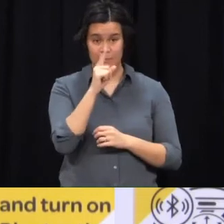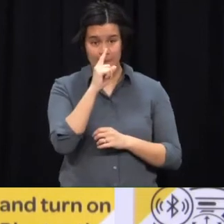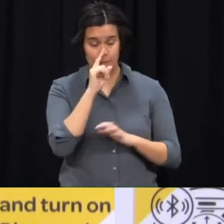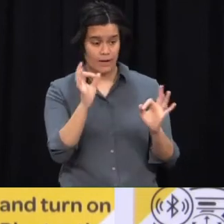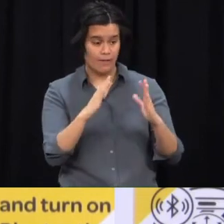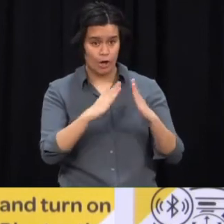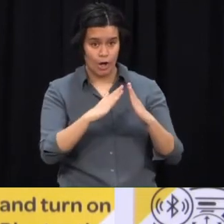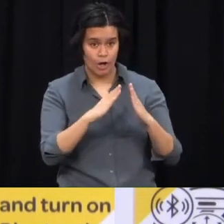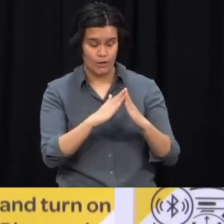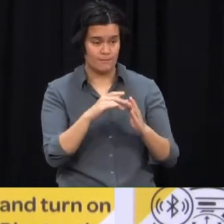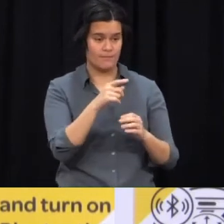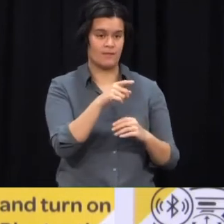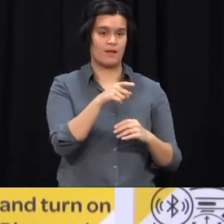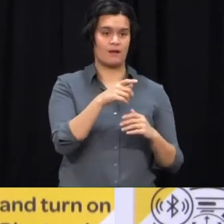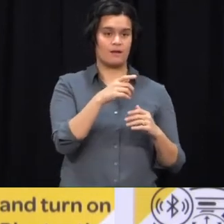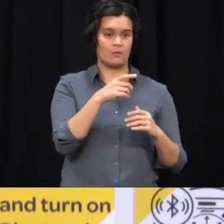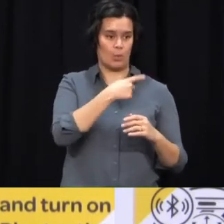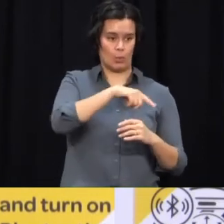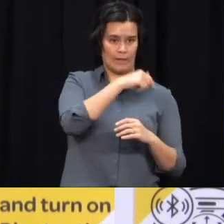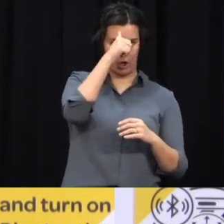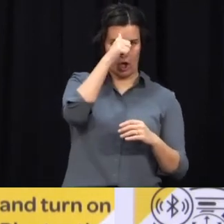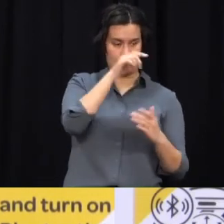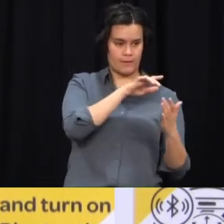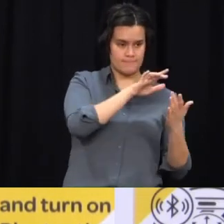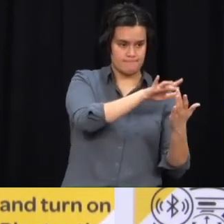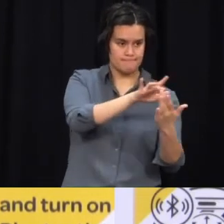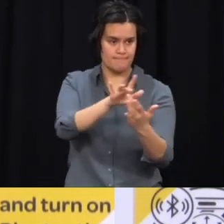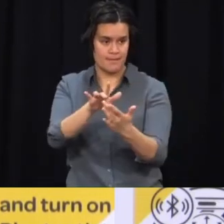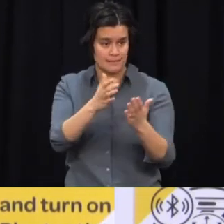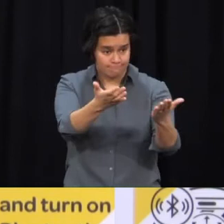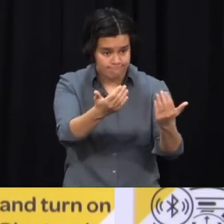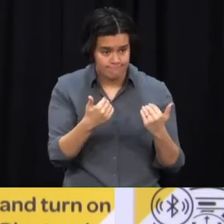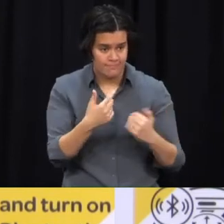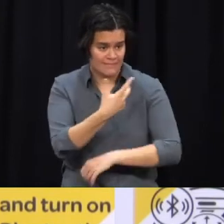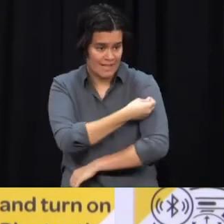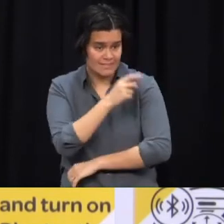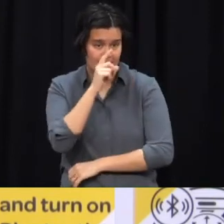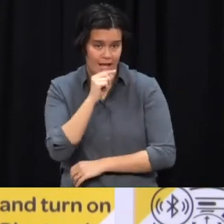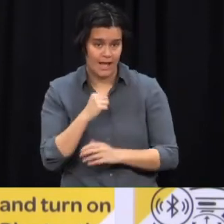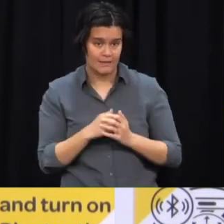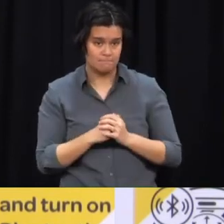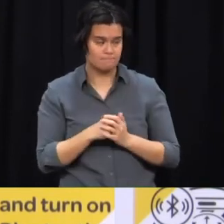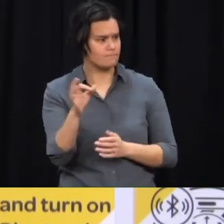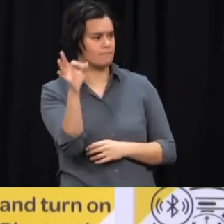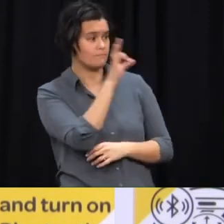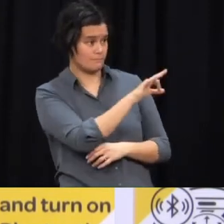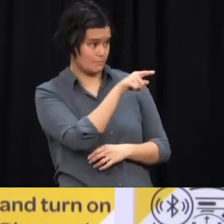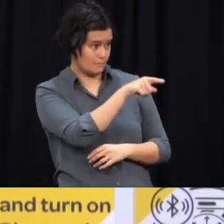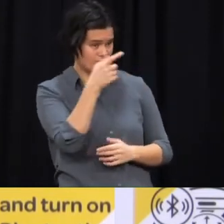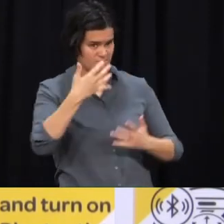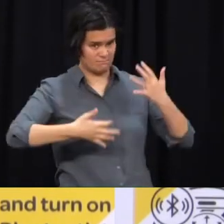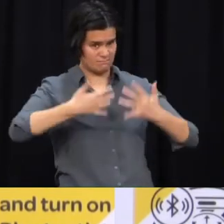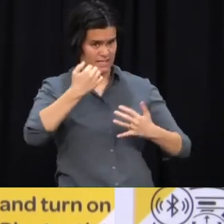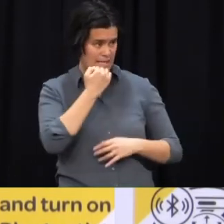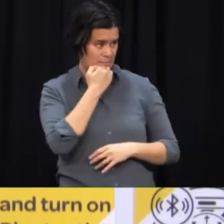vaccinated. Is there any data around that being collected so we can see the numbers of people, how the outreach is going? We'll